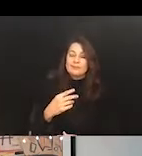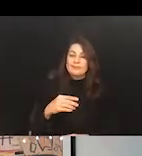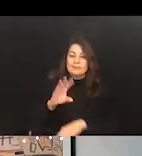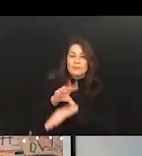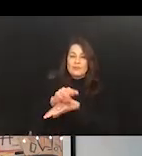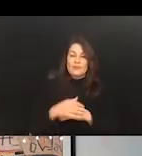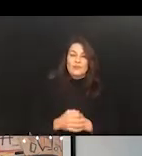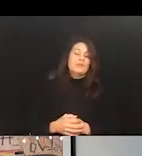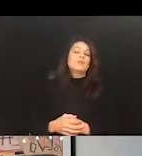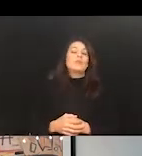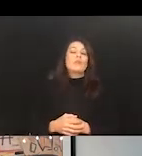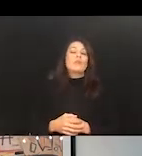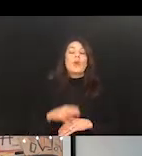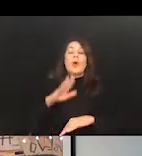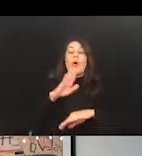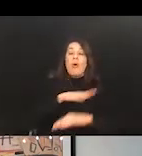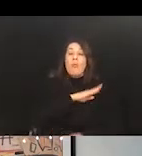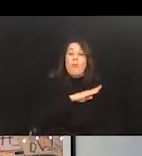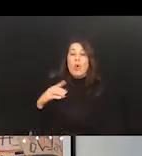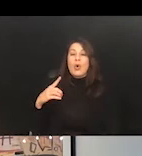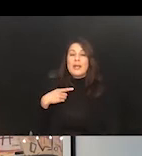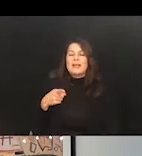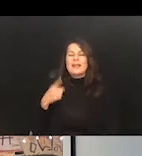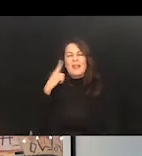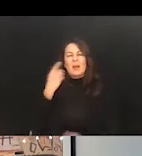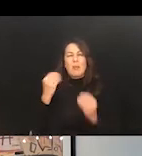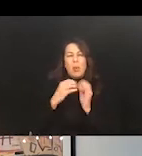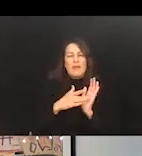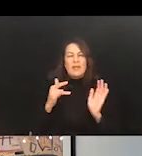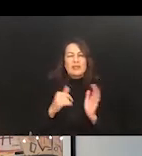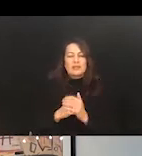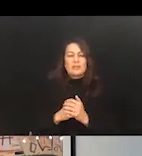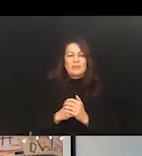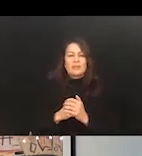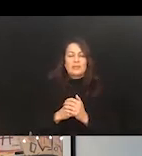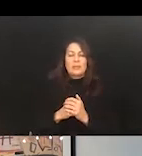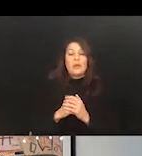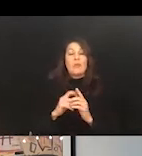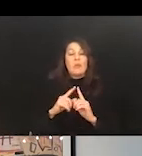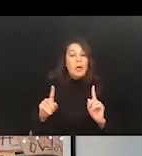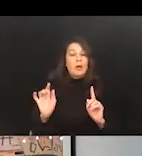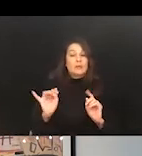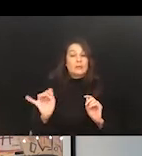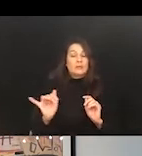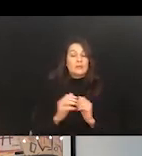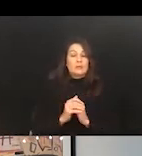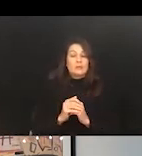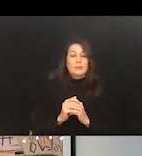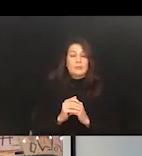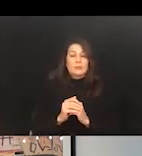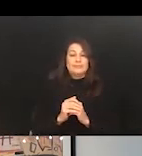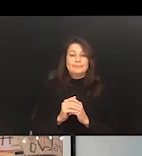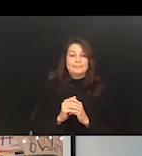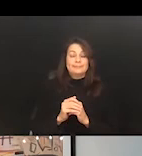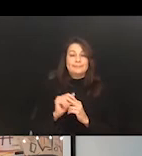there, I think there are probably more advantages in some of these areas than, than the others, but at the same time, wow,